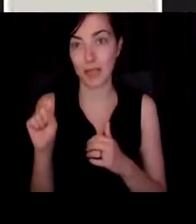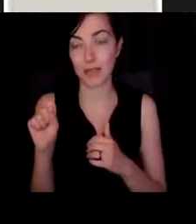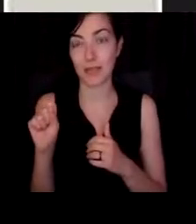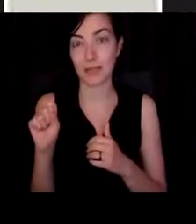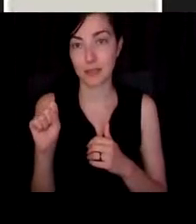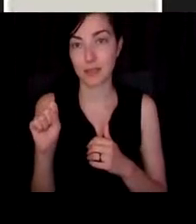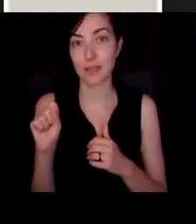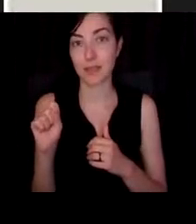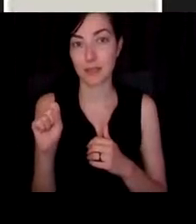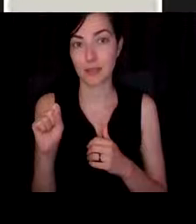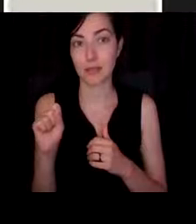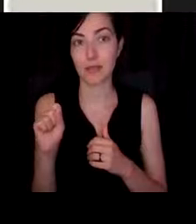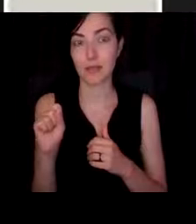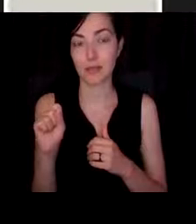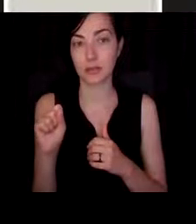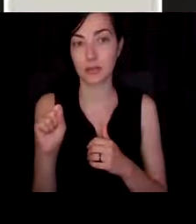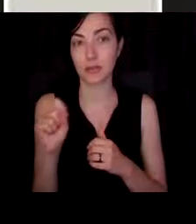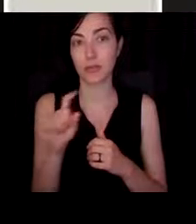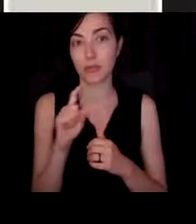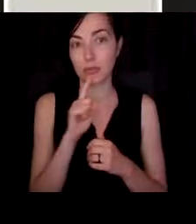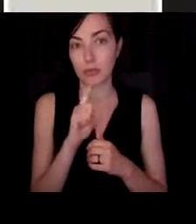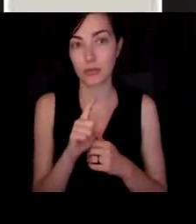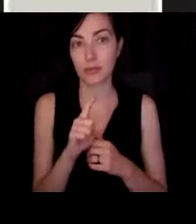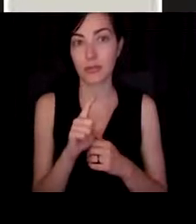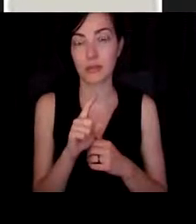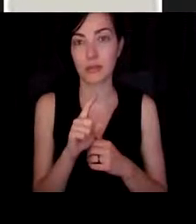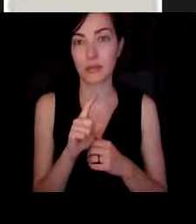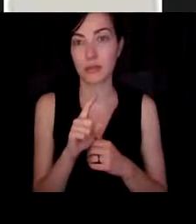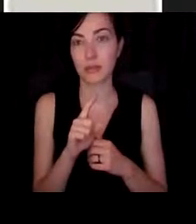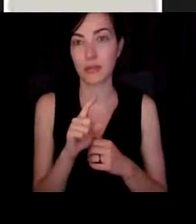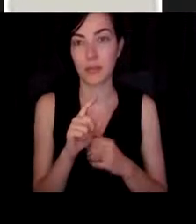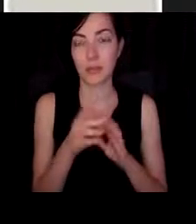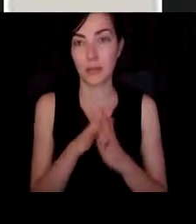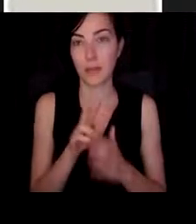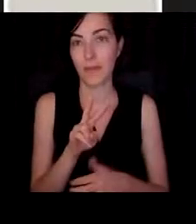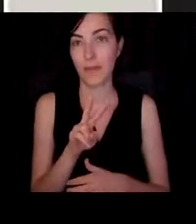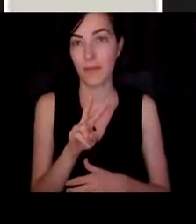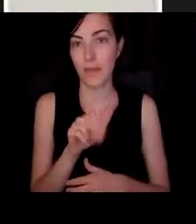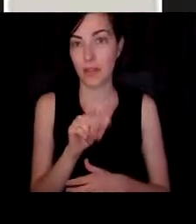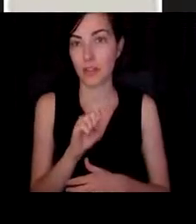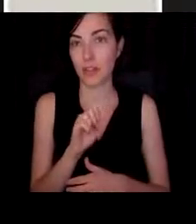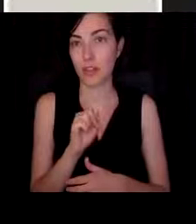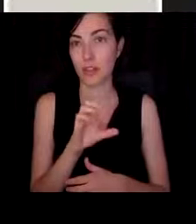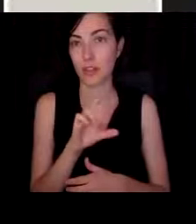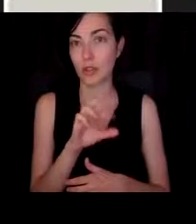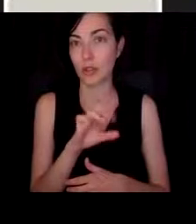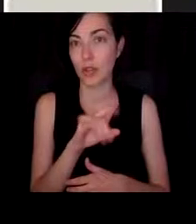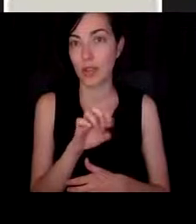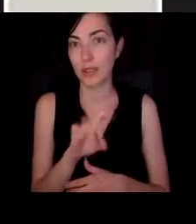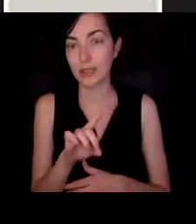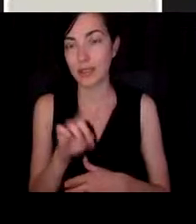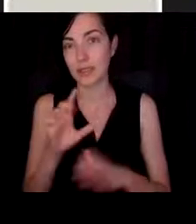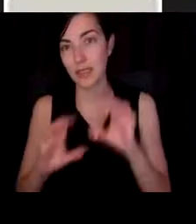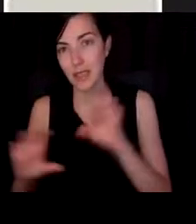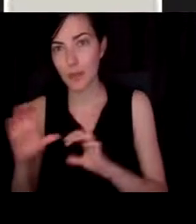that are really open to be vascularized and we can put in chemicals. And we've been looking at kind of better timing